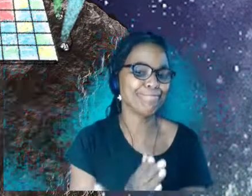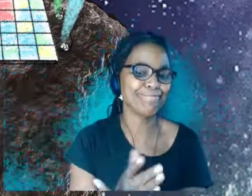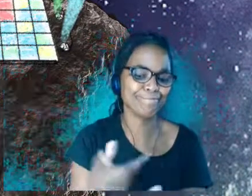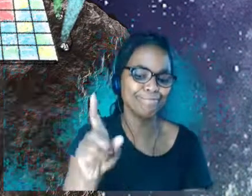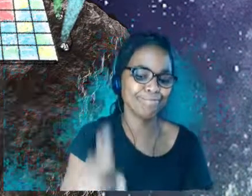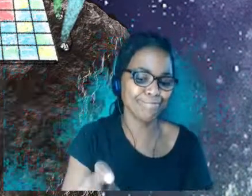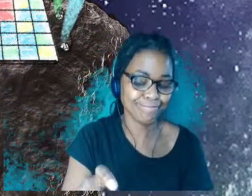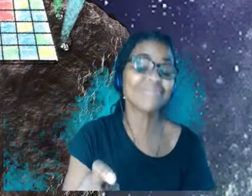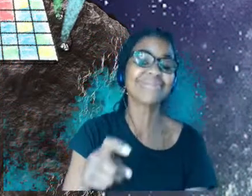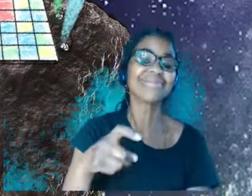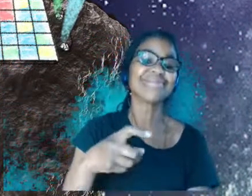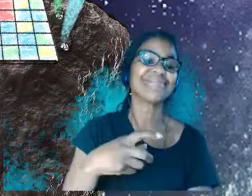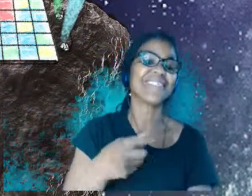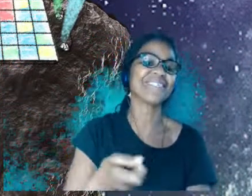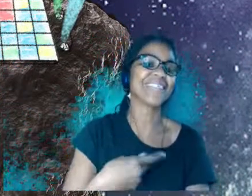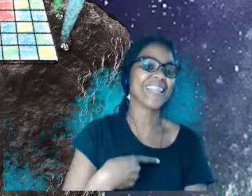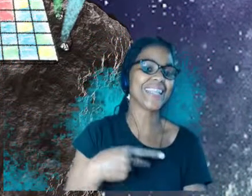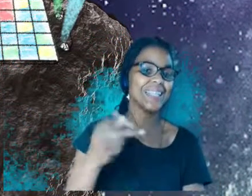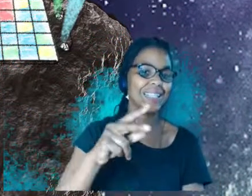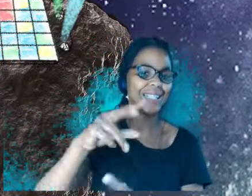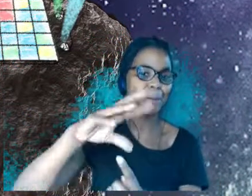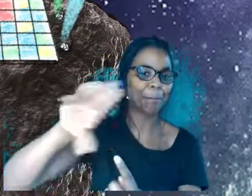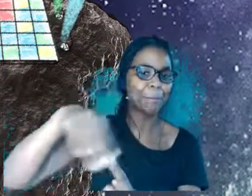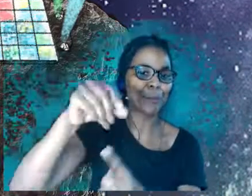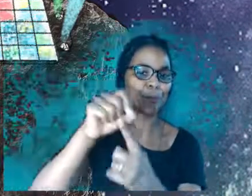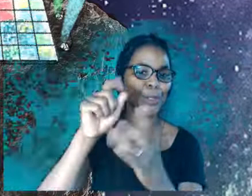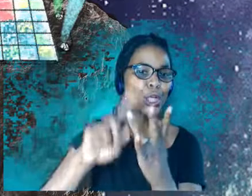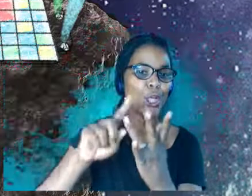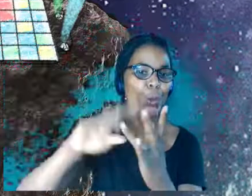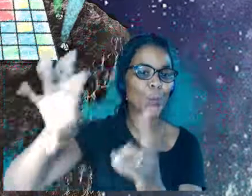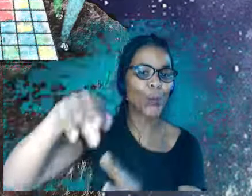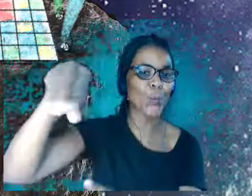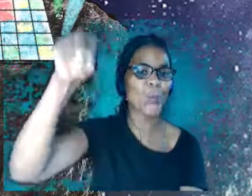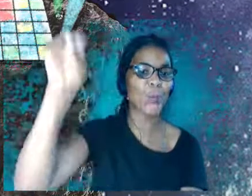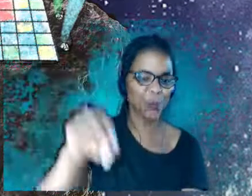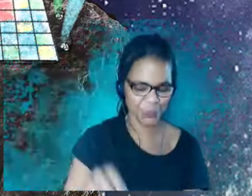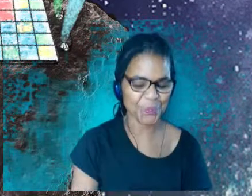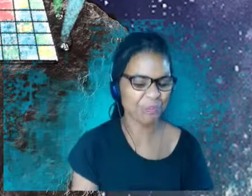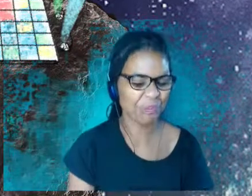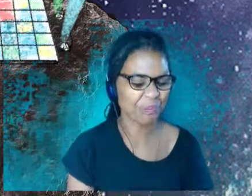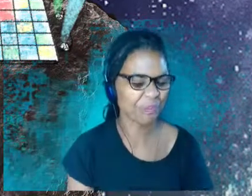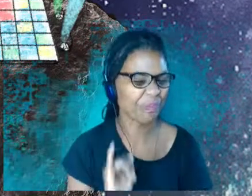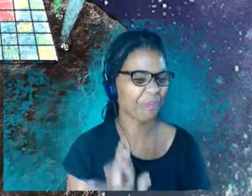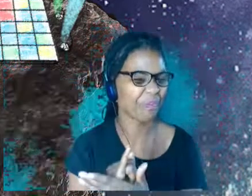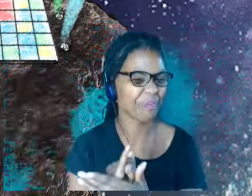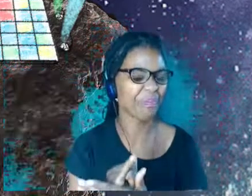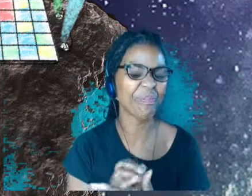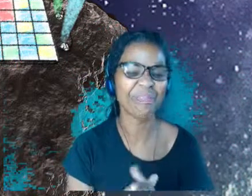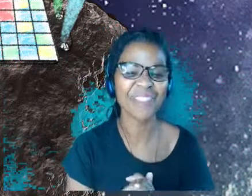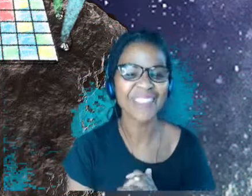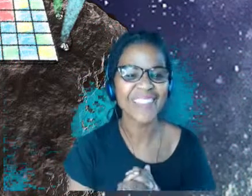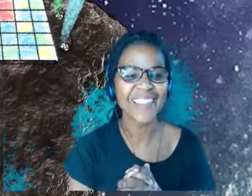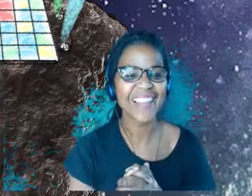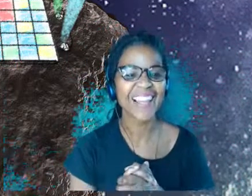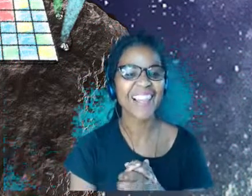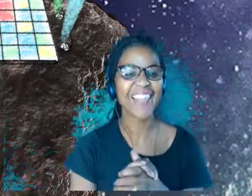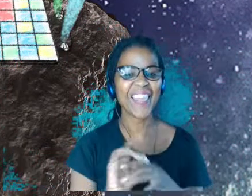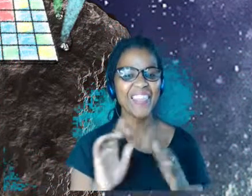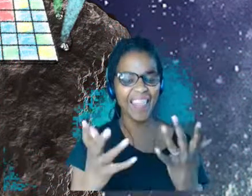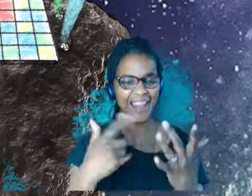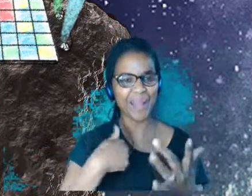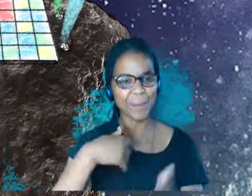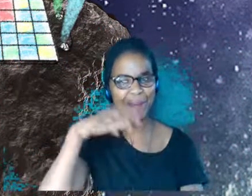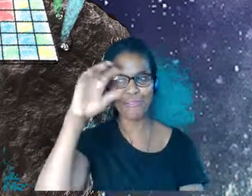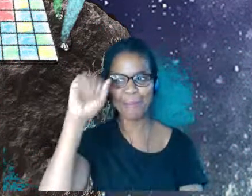and the sandcastle bar. yeah, there was a poo in the sandcastle And then I, and then I remembered that I was teaching a person